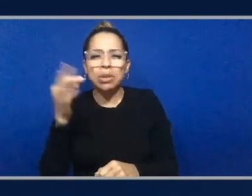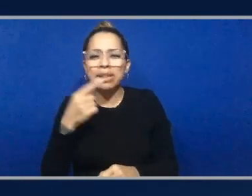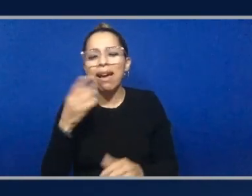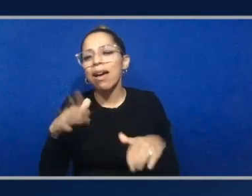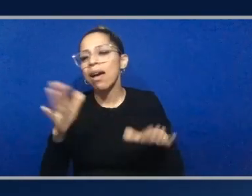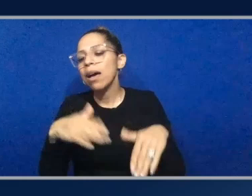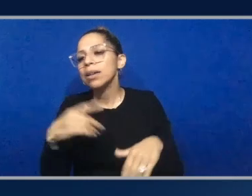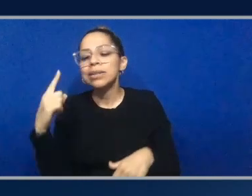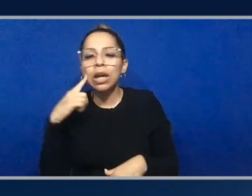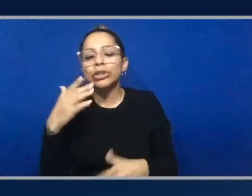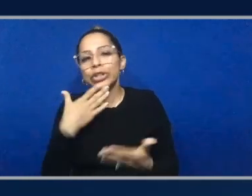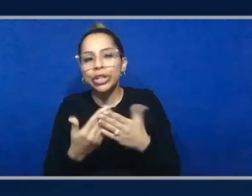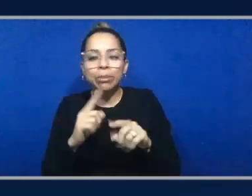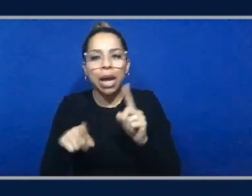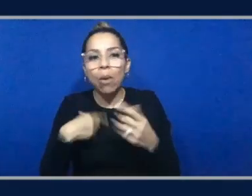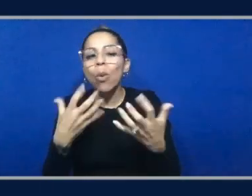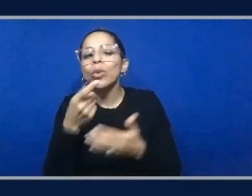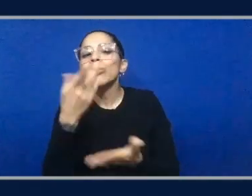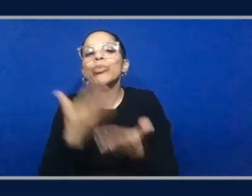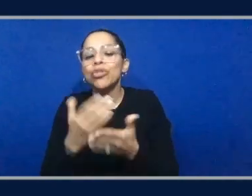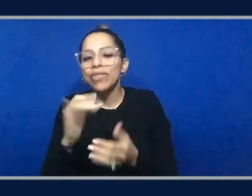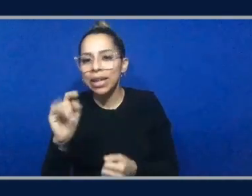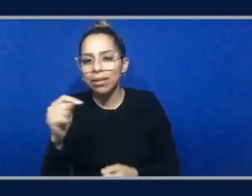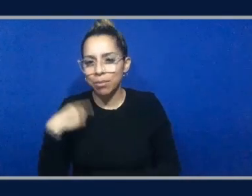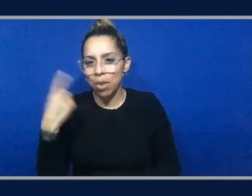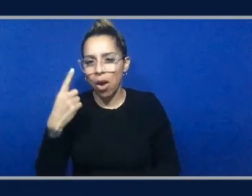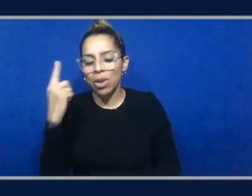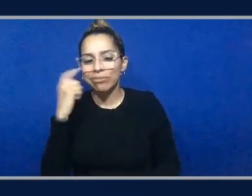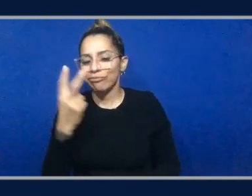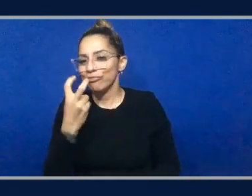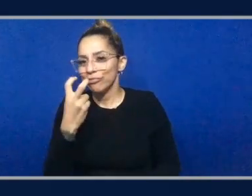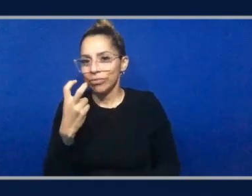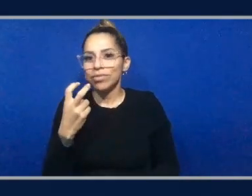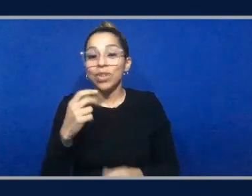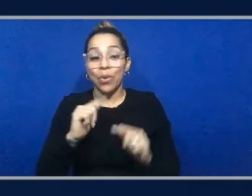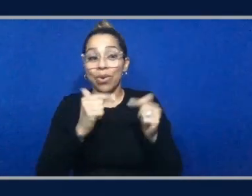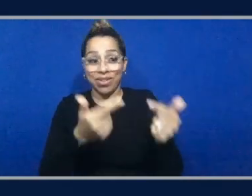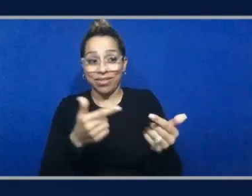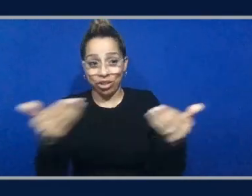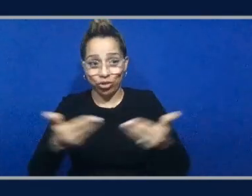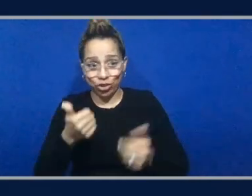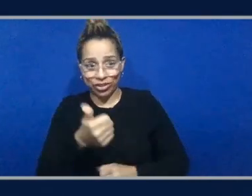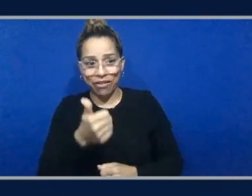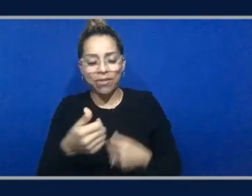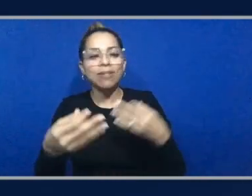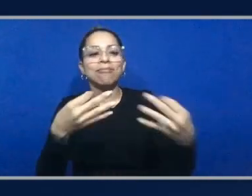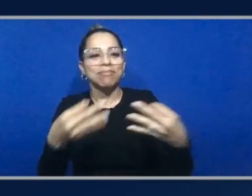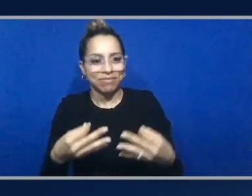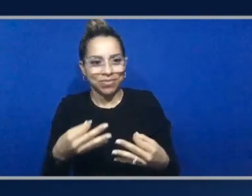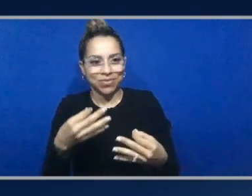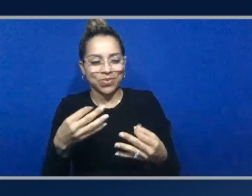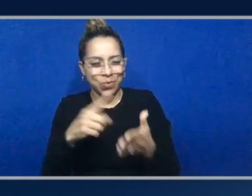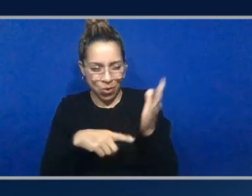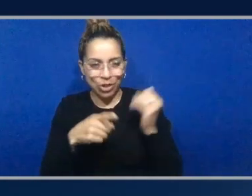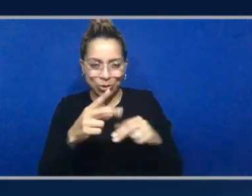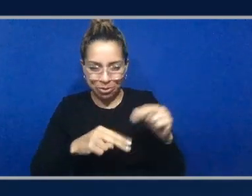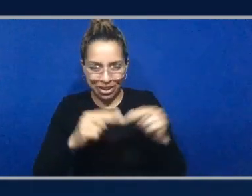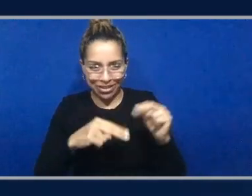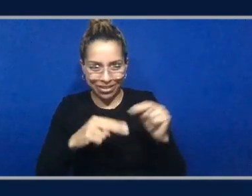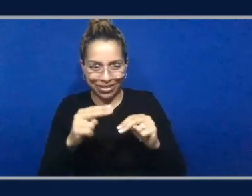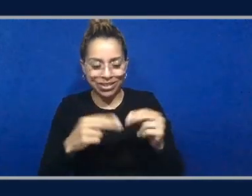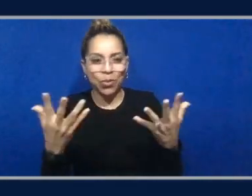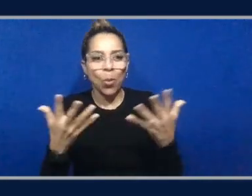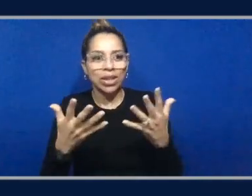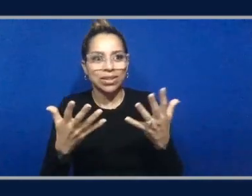I'm a bit of a skeptic and stuff. So, Travis, I'd like to hand it over to you. Please introduce yourself and let us know what you went in and built and what's growing for you.